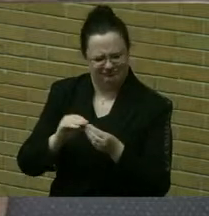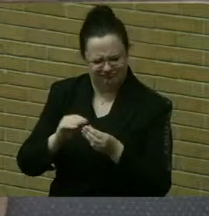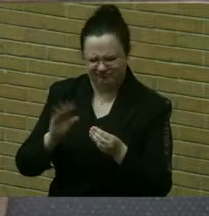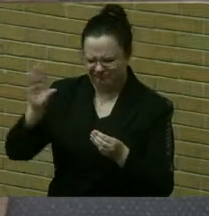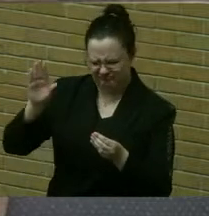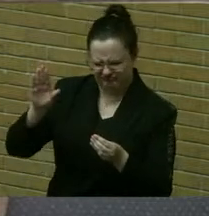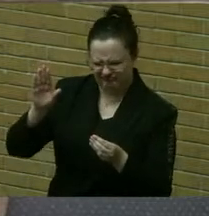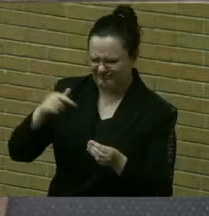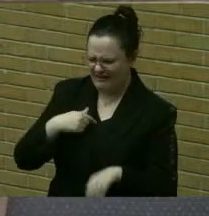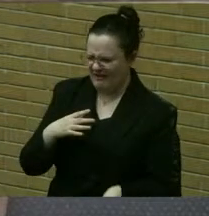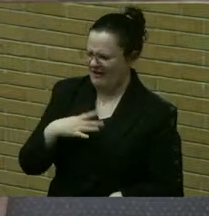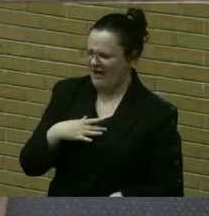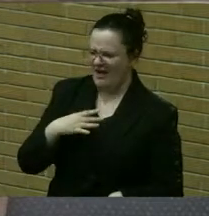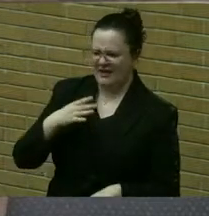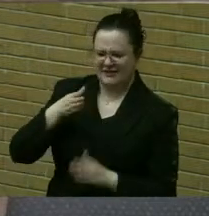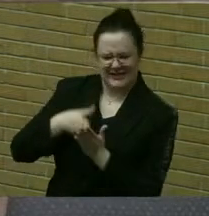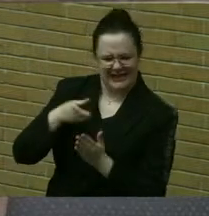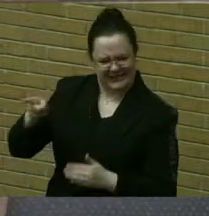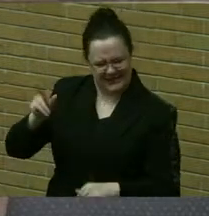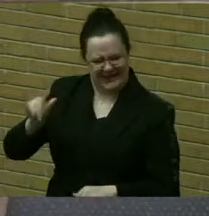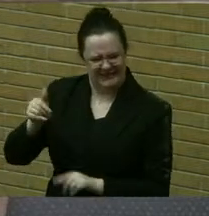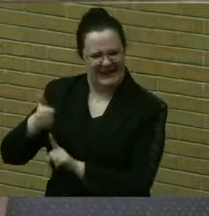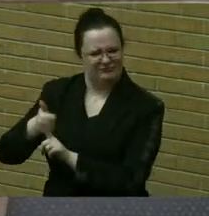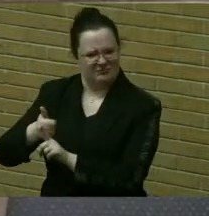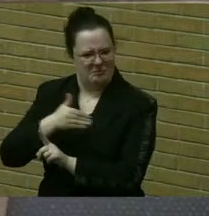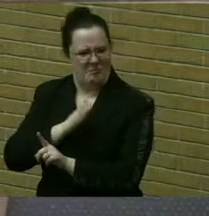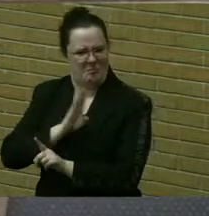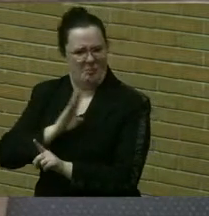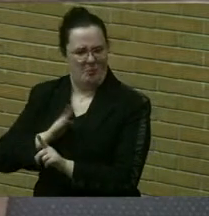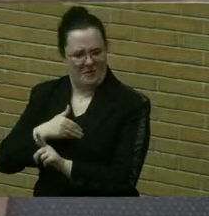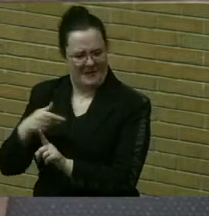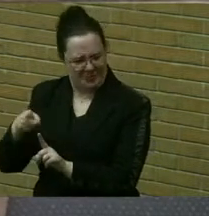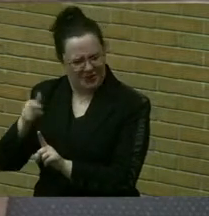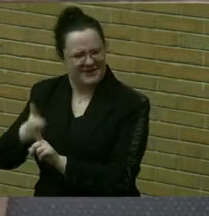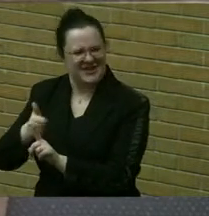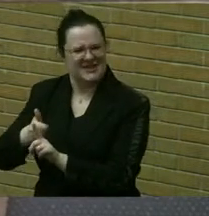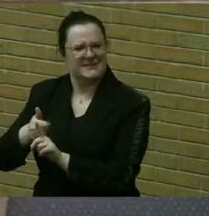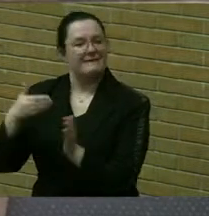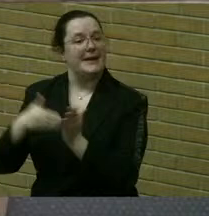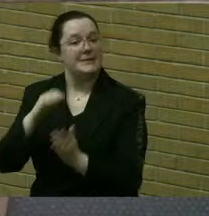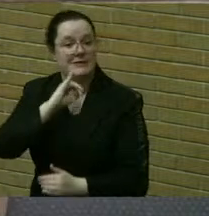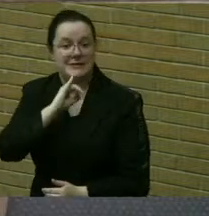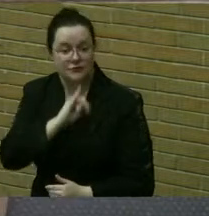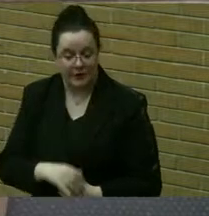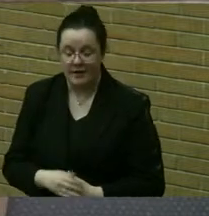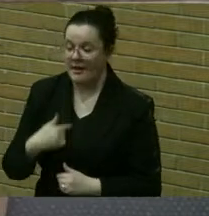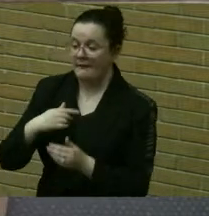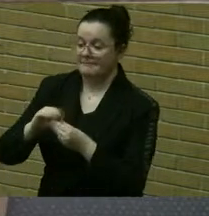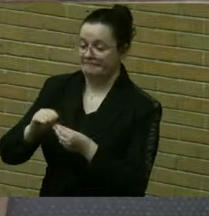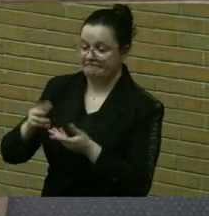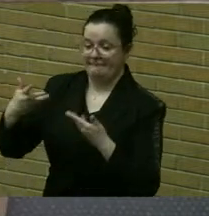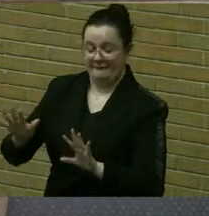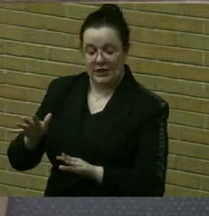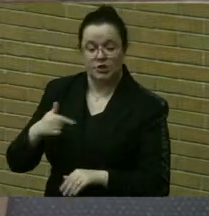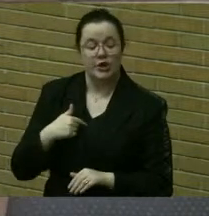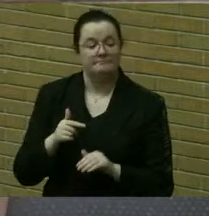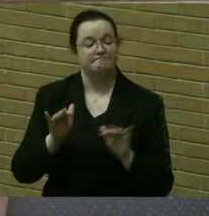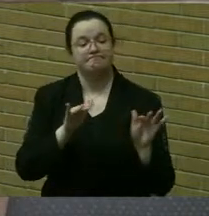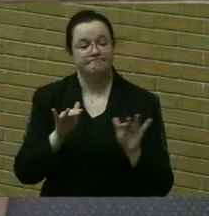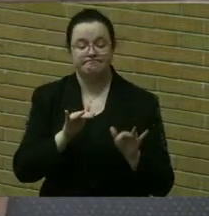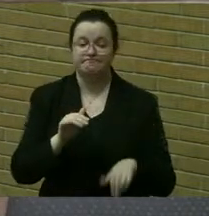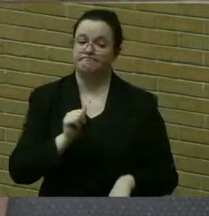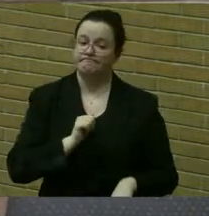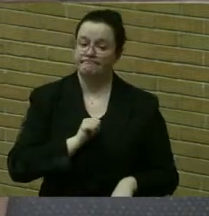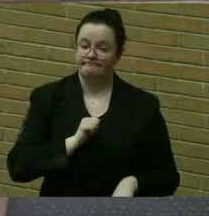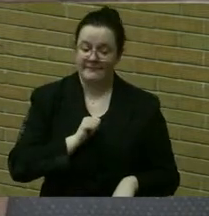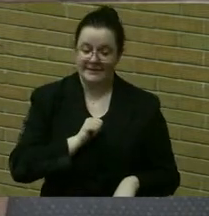-Israel board member. When I felt I had said everything that I needed to say, I went about my business and I have not been back here